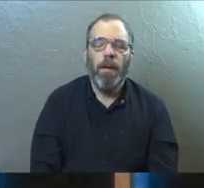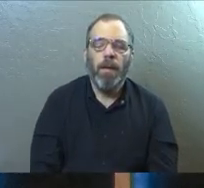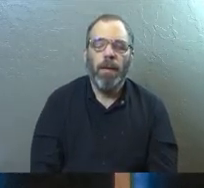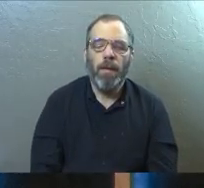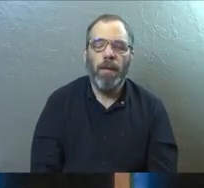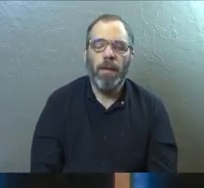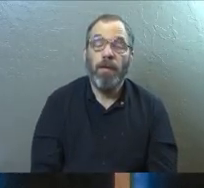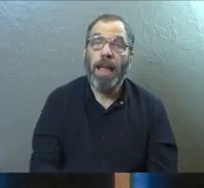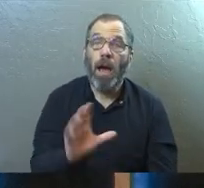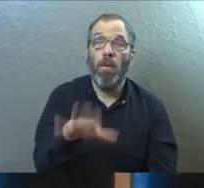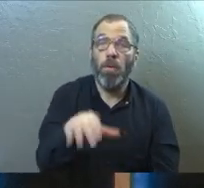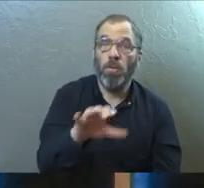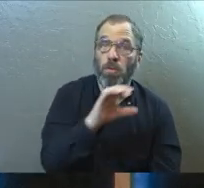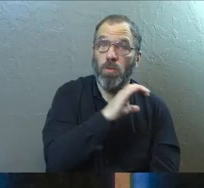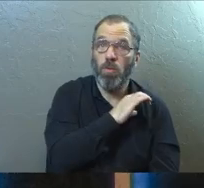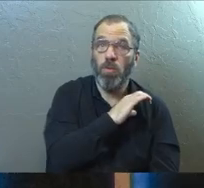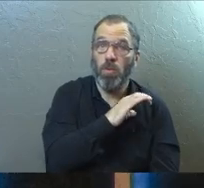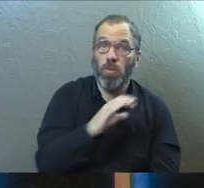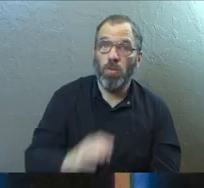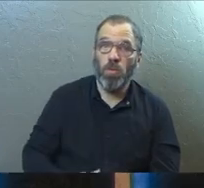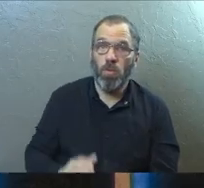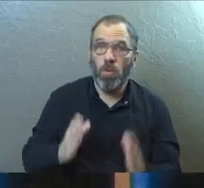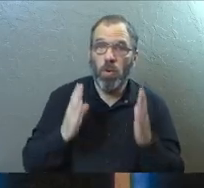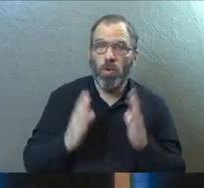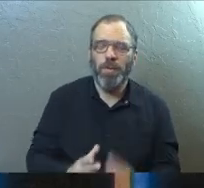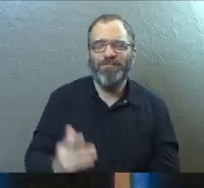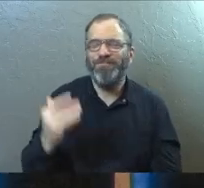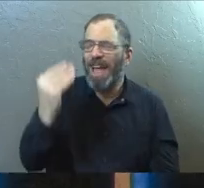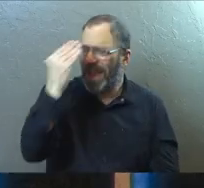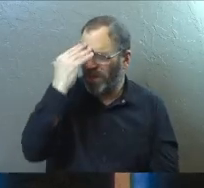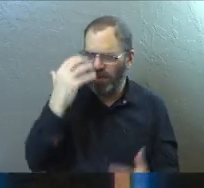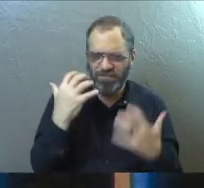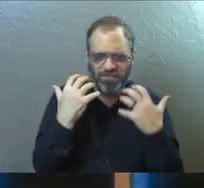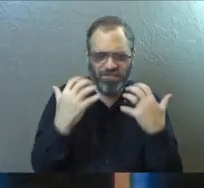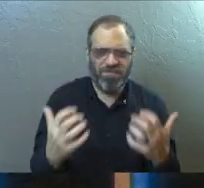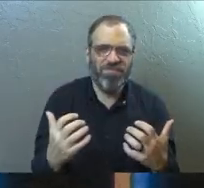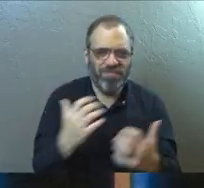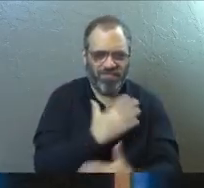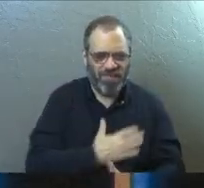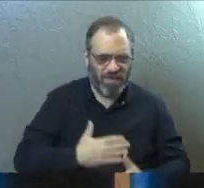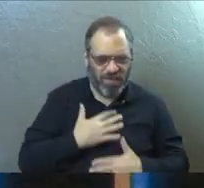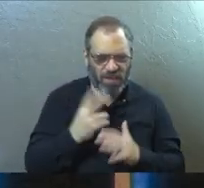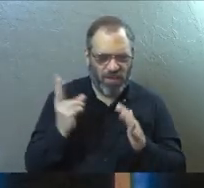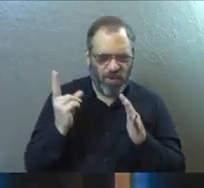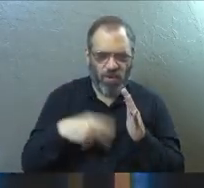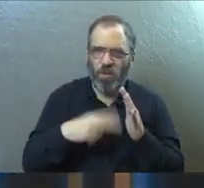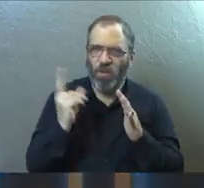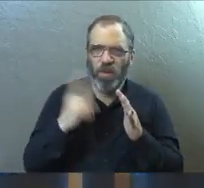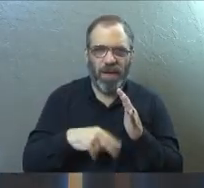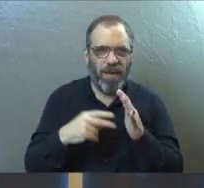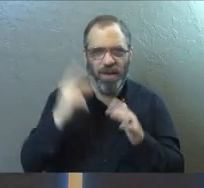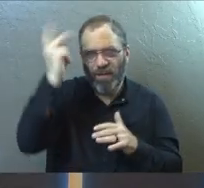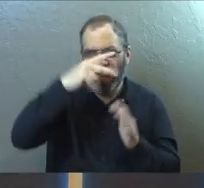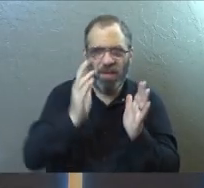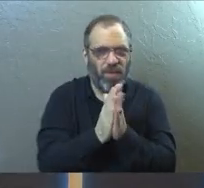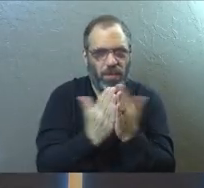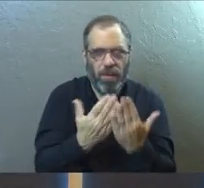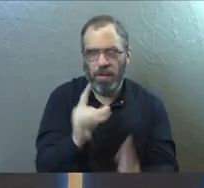Then to the Christians, I know everybody in this room does not enjoy reading philosophy books. Amen?